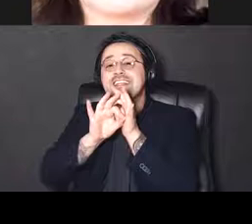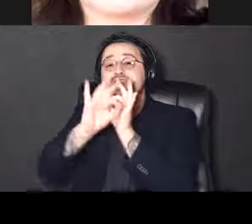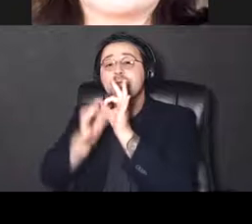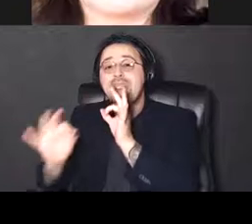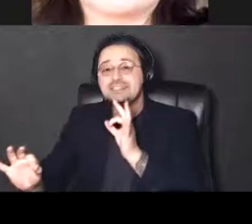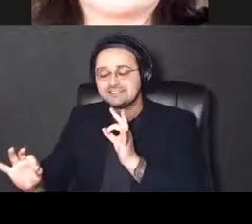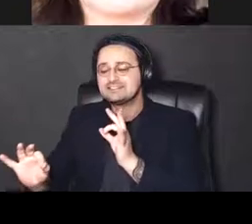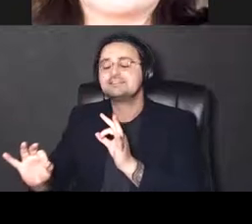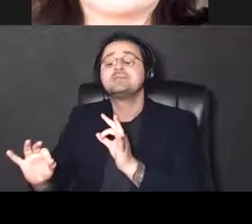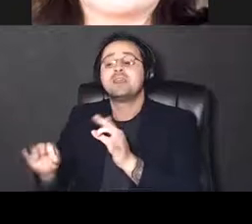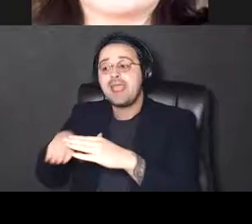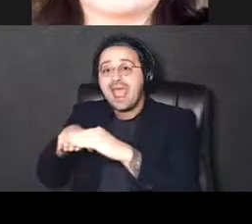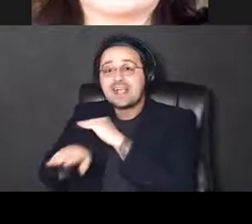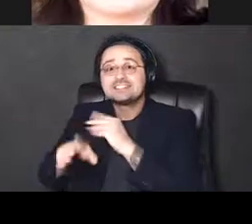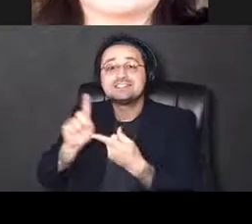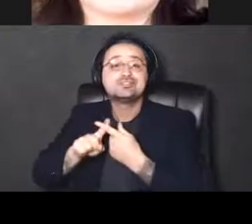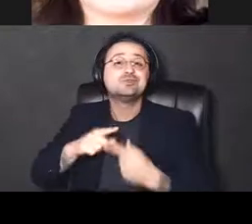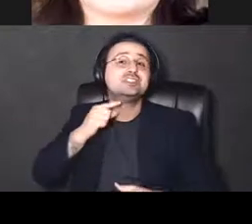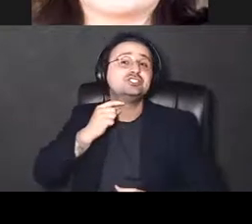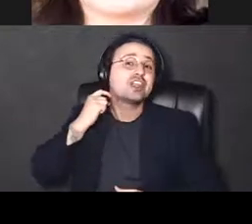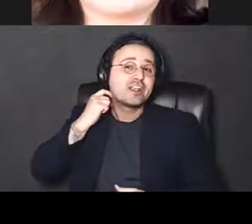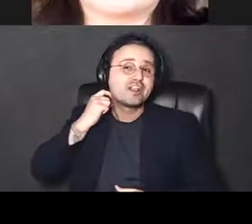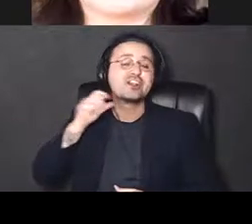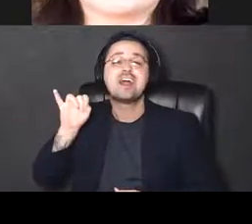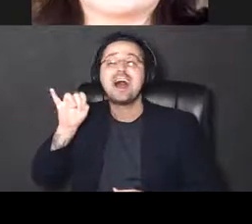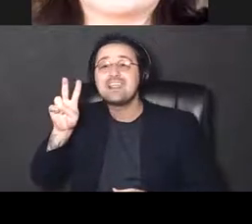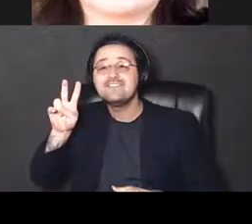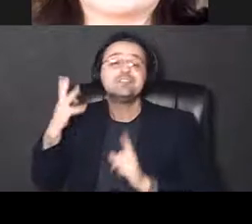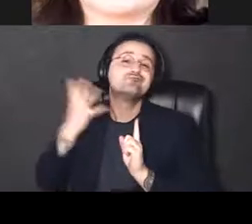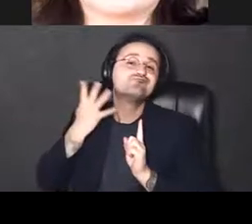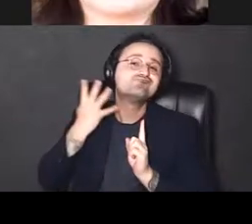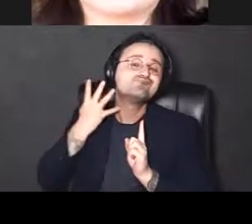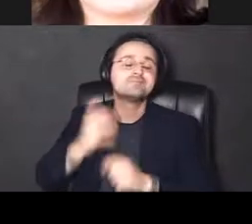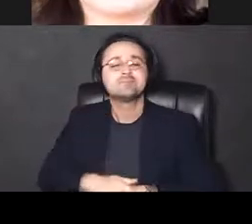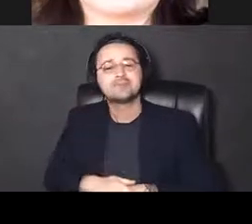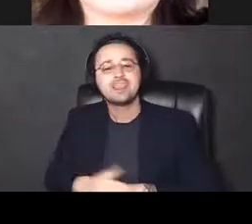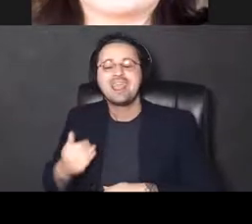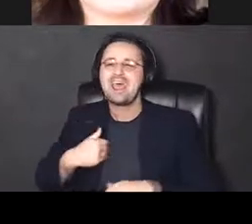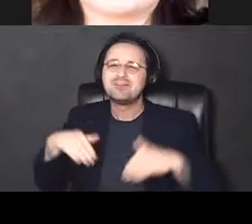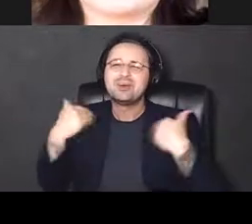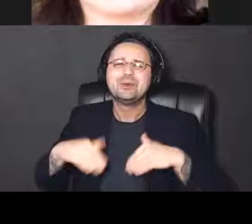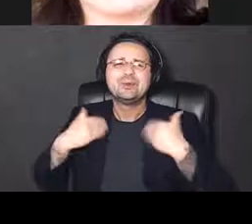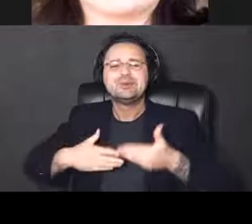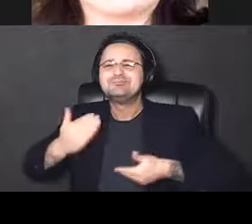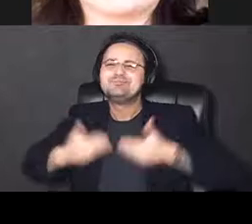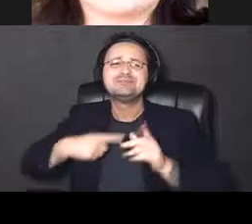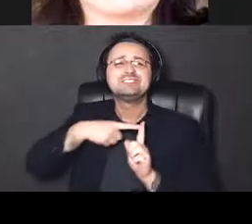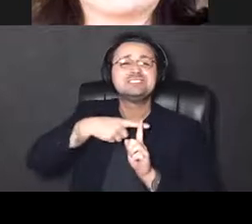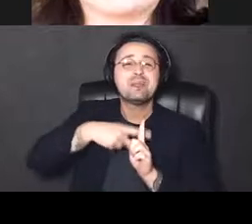to a jugular IV line. We do very rigorous temperature management,